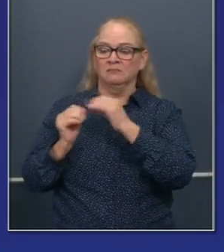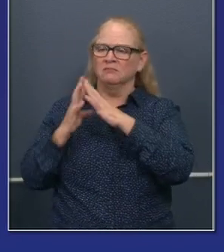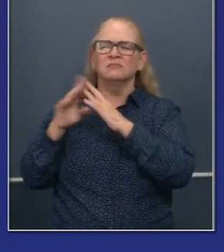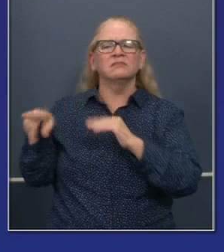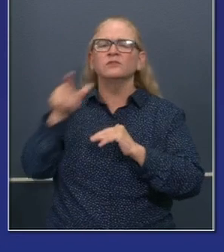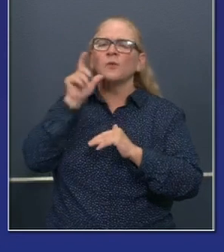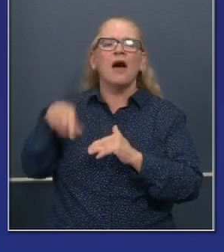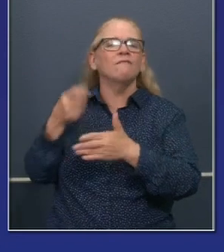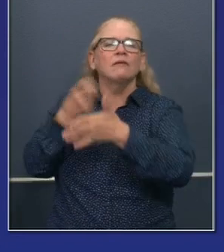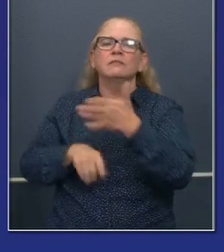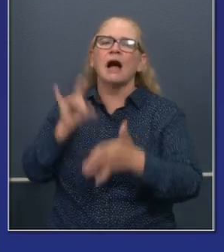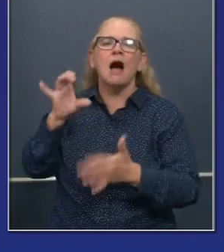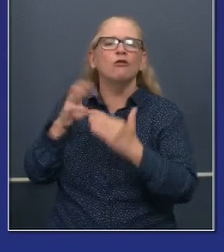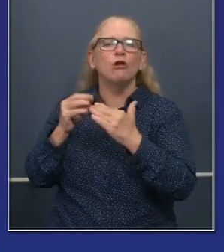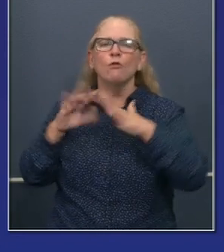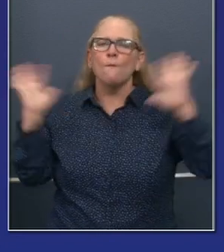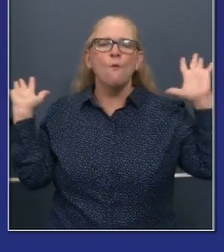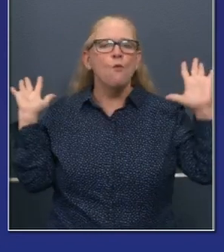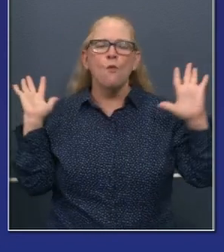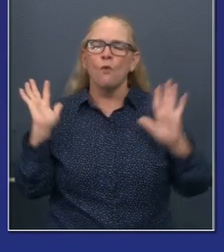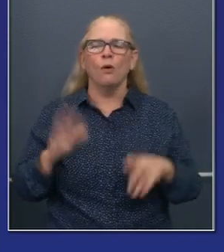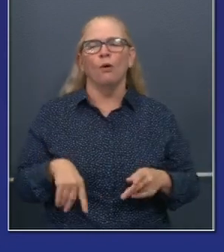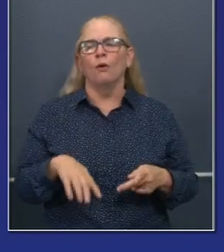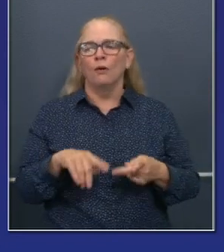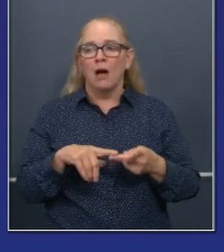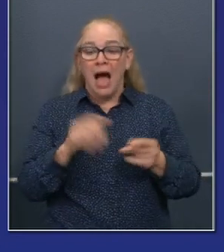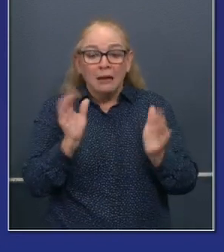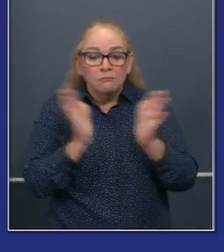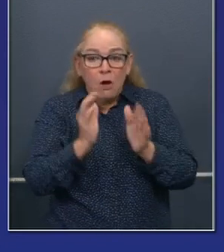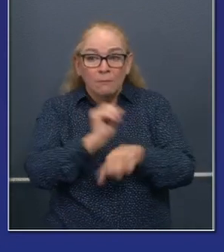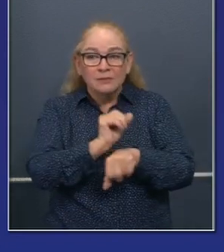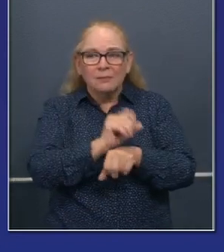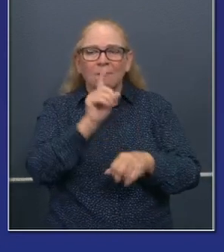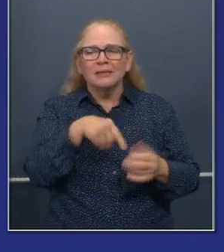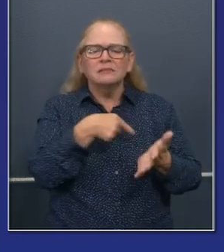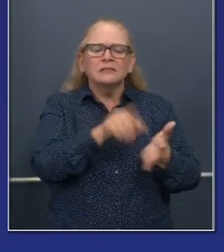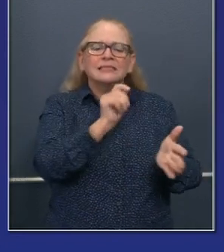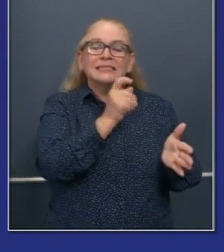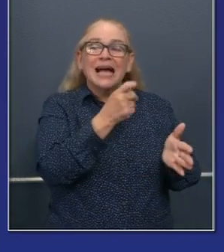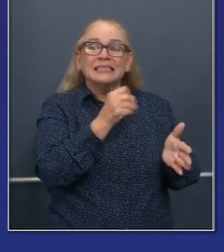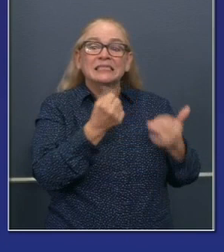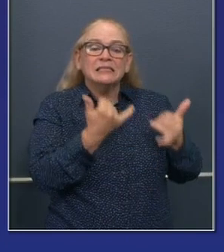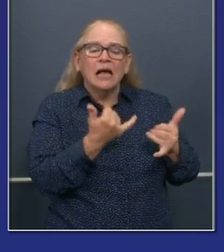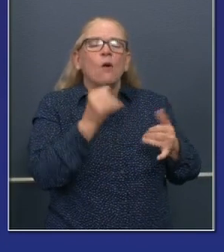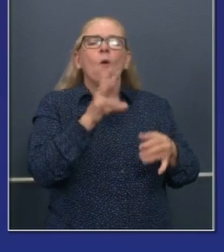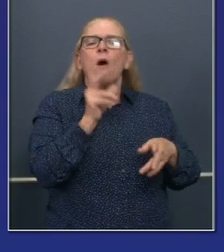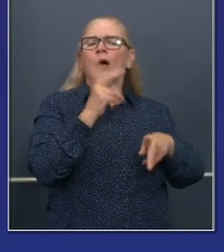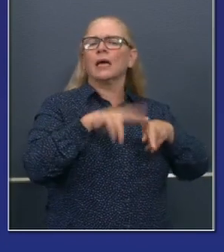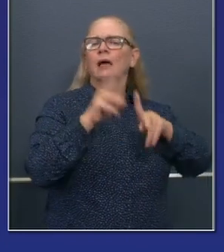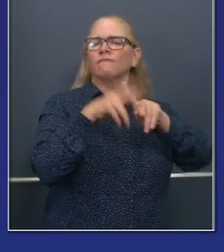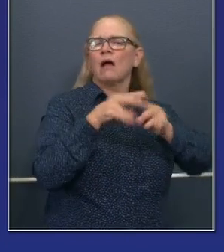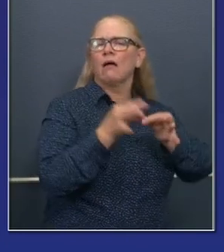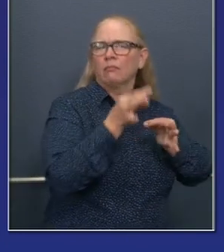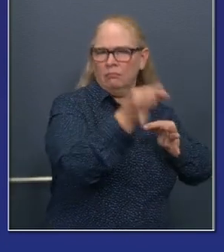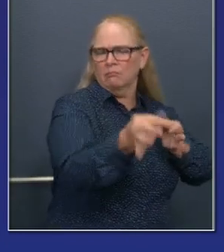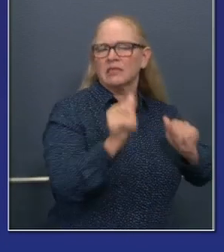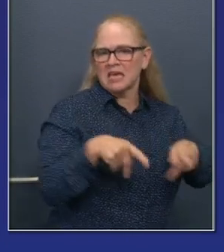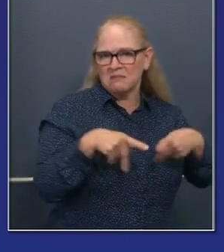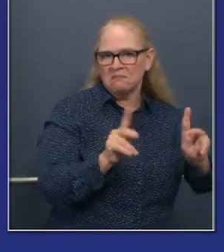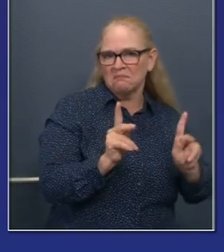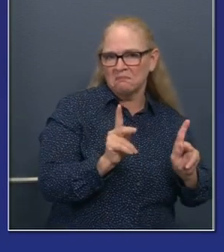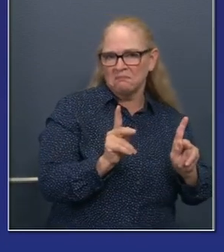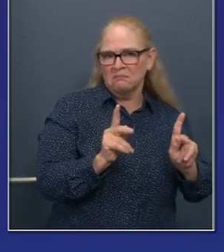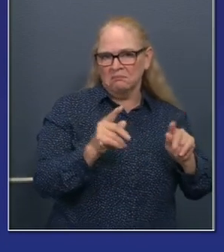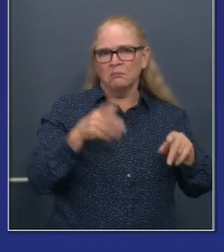small businesses to defer tax payments. This we did a number of months ago, uh, and this has been a very, very fruitful,